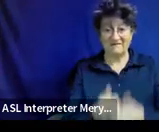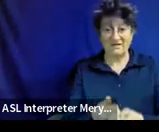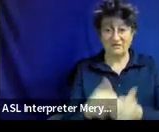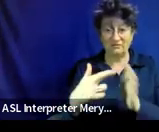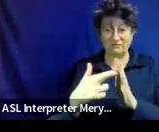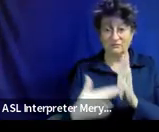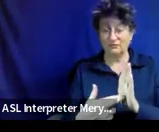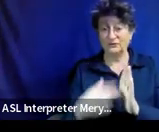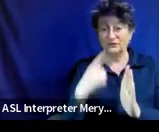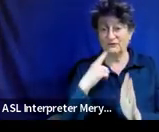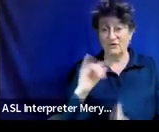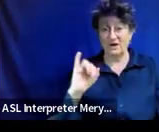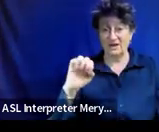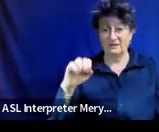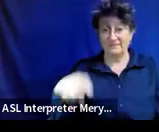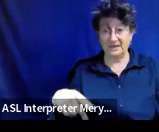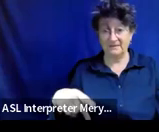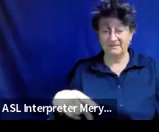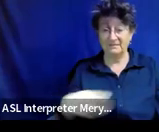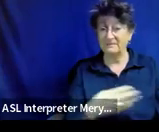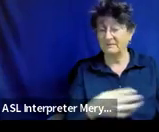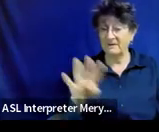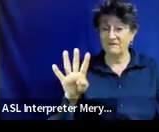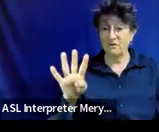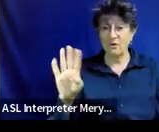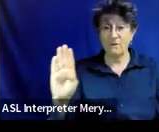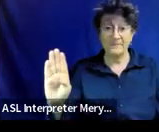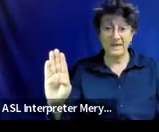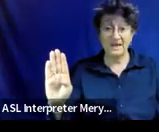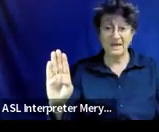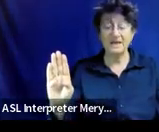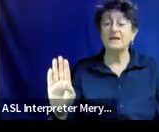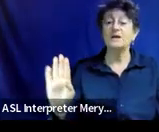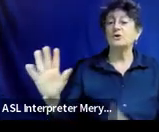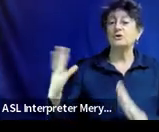And remembering that 4B is the strength of the student.